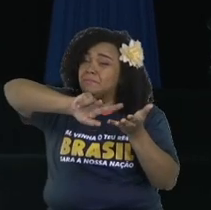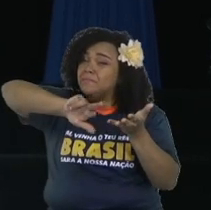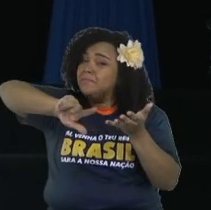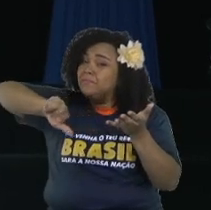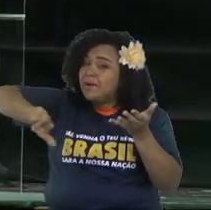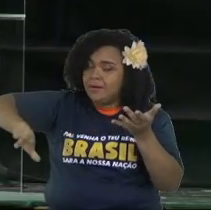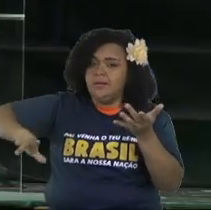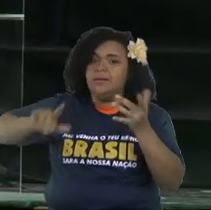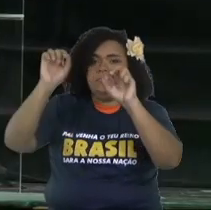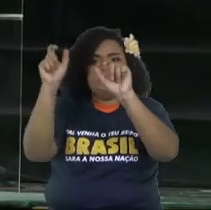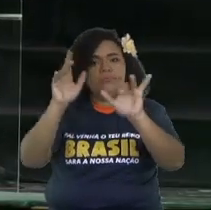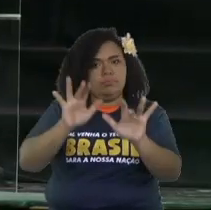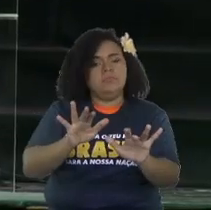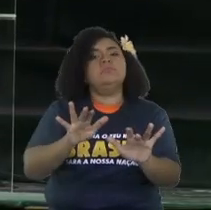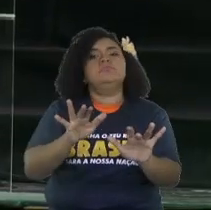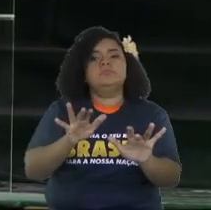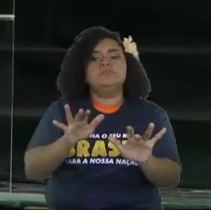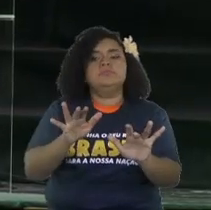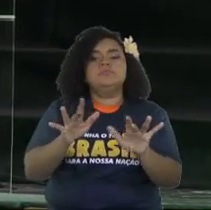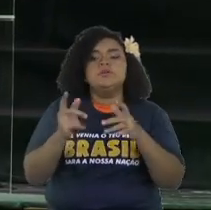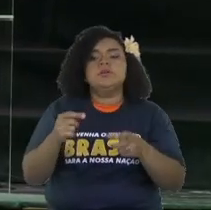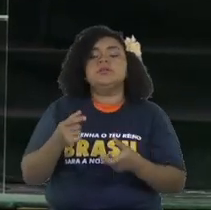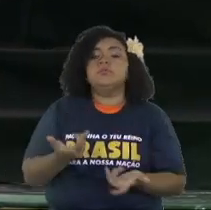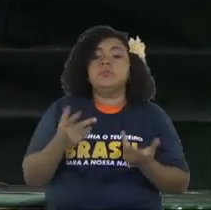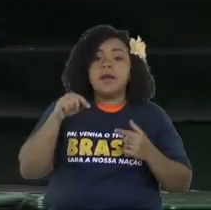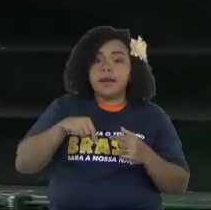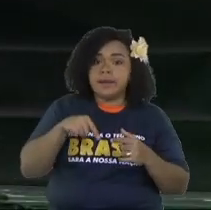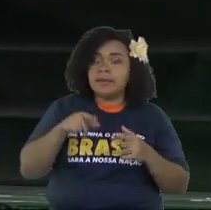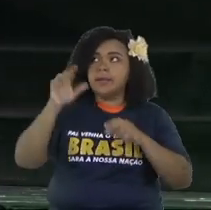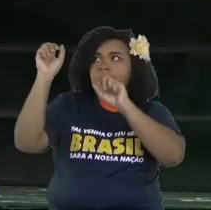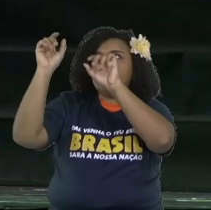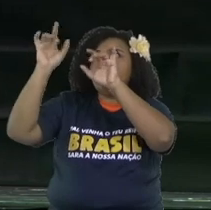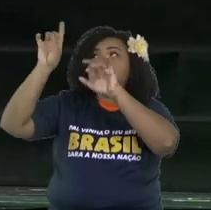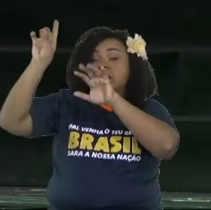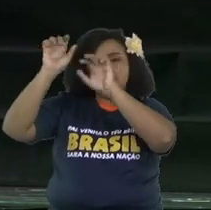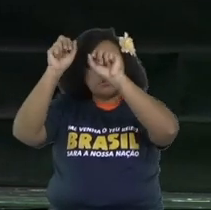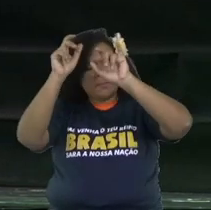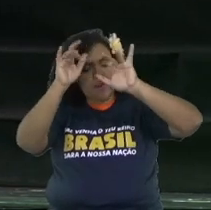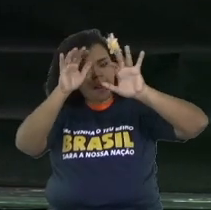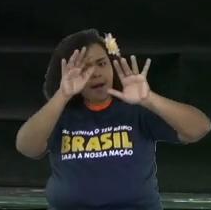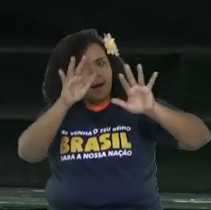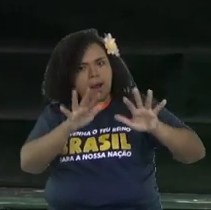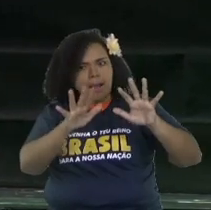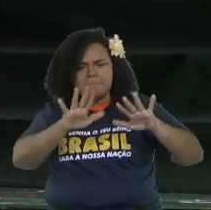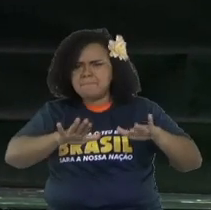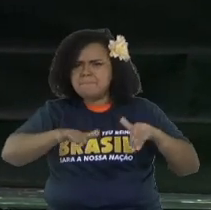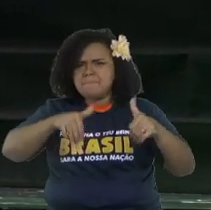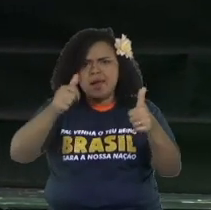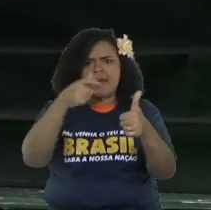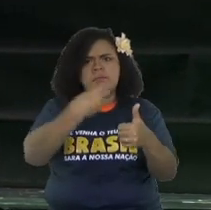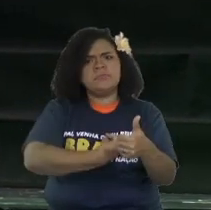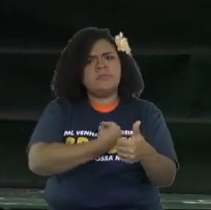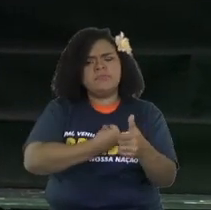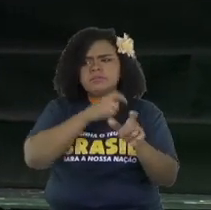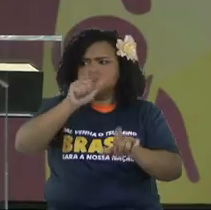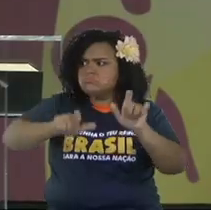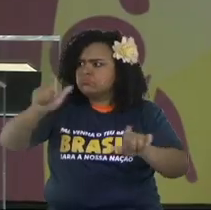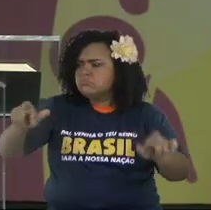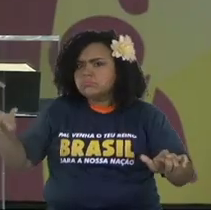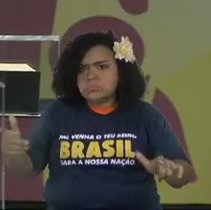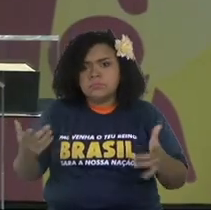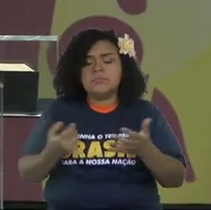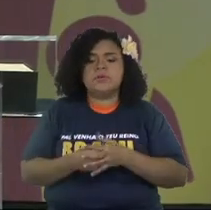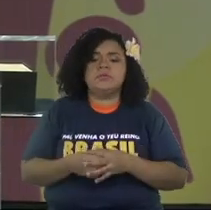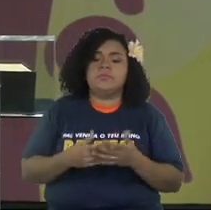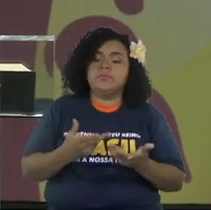The God's richness is a richness that makes you feel good. The God's richness includes like a lot of things that he teaches